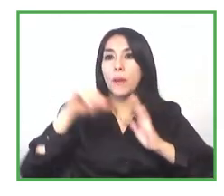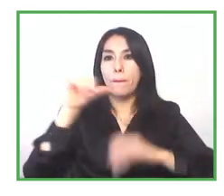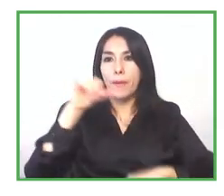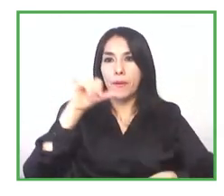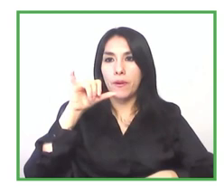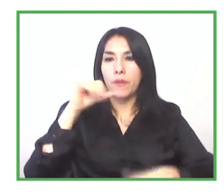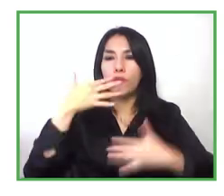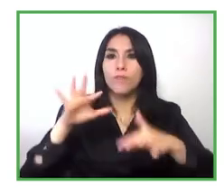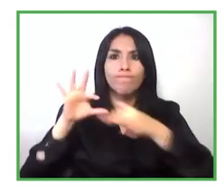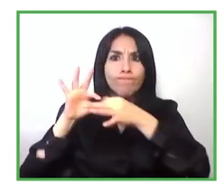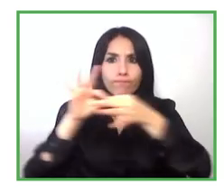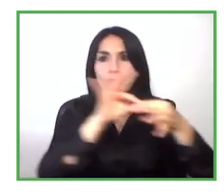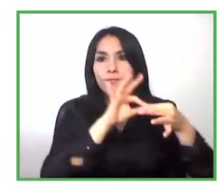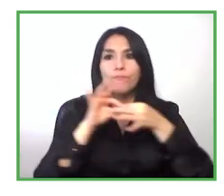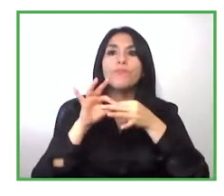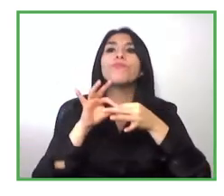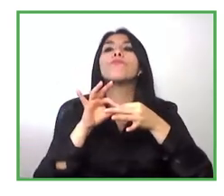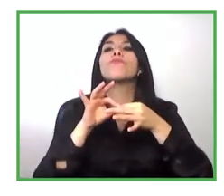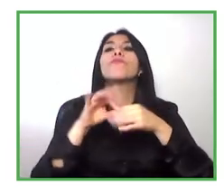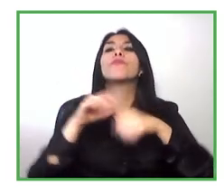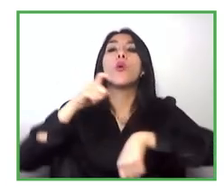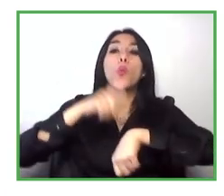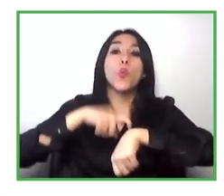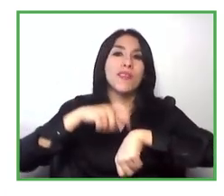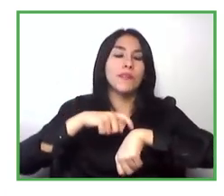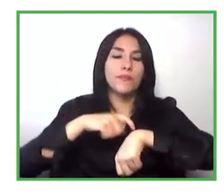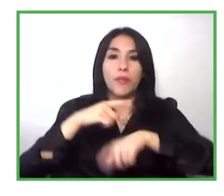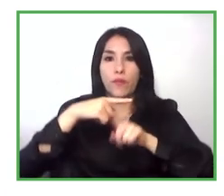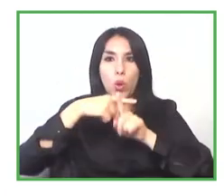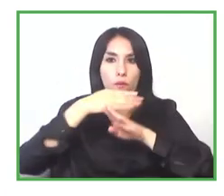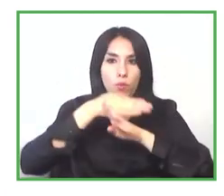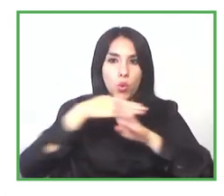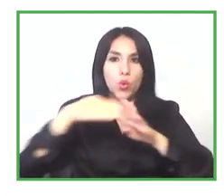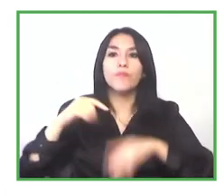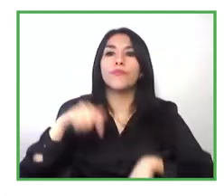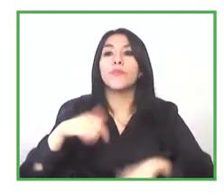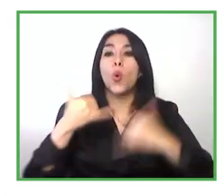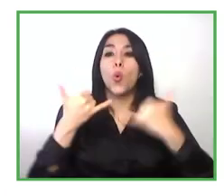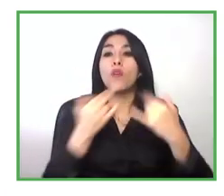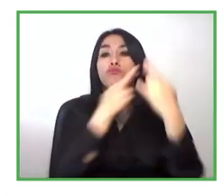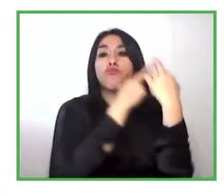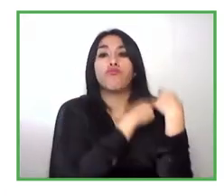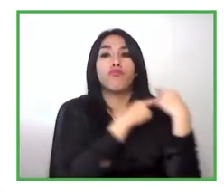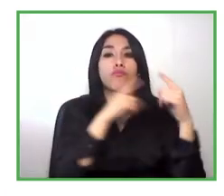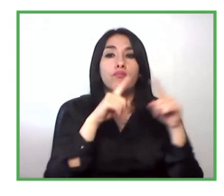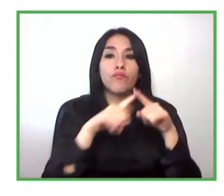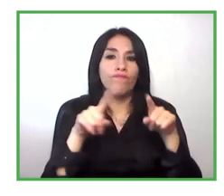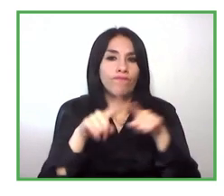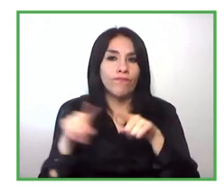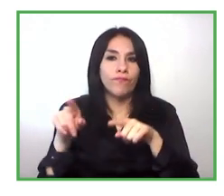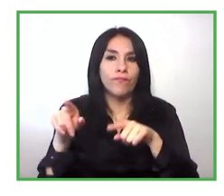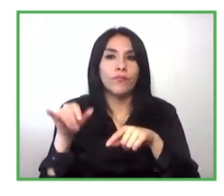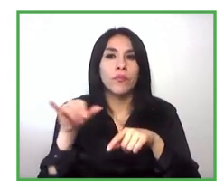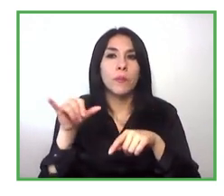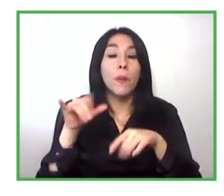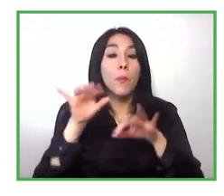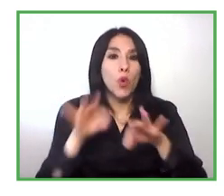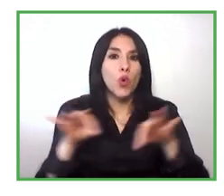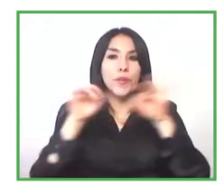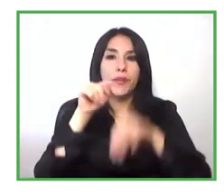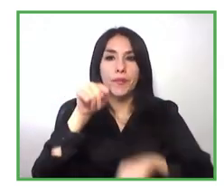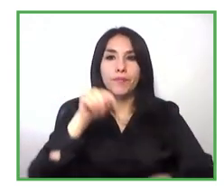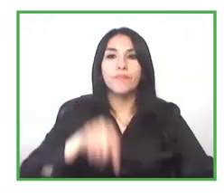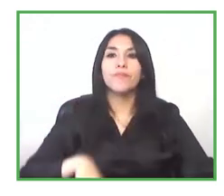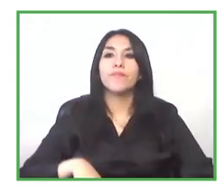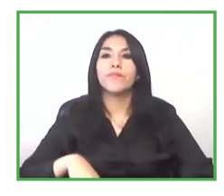midterms that are having different roles and it is very important and next questions and